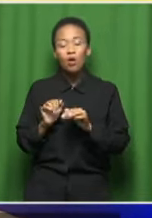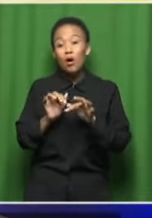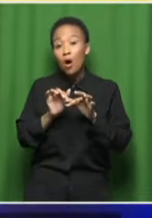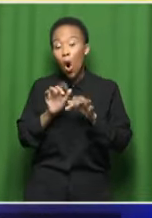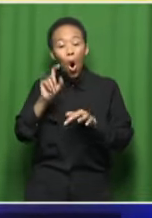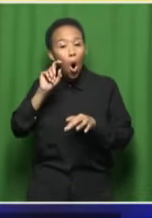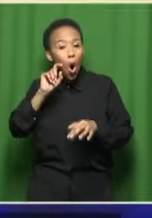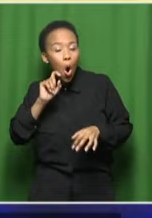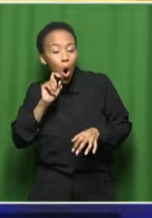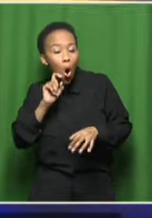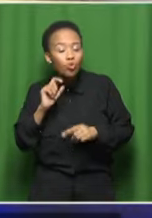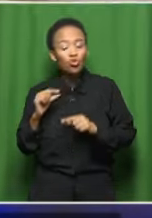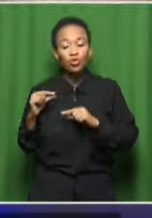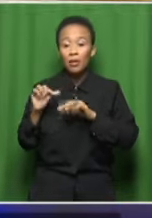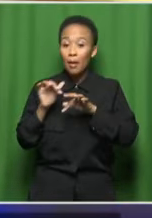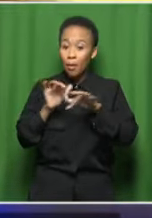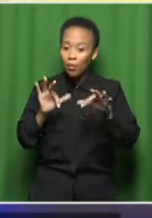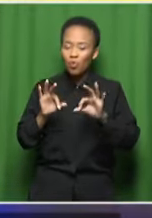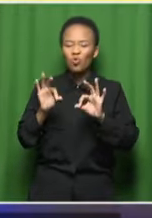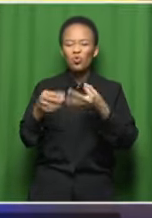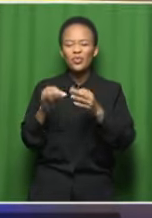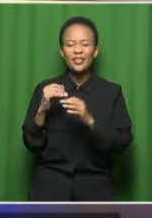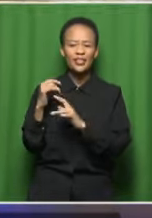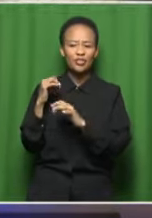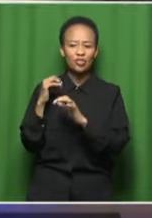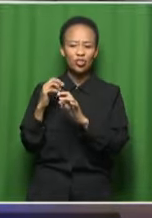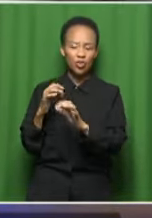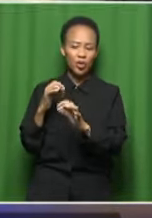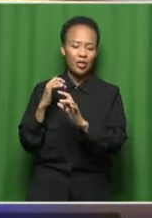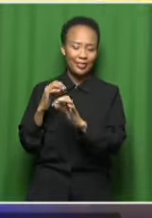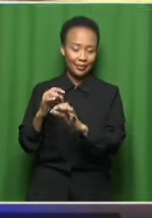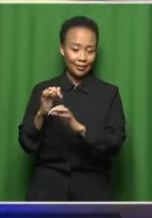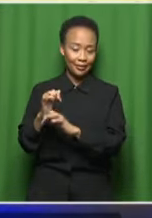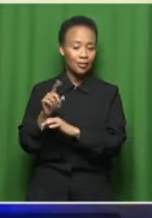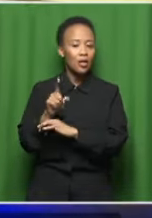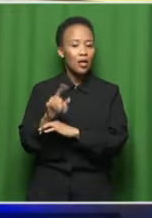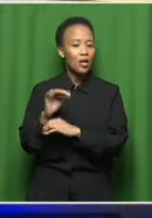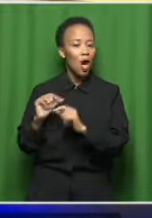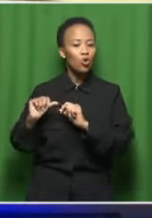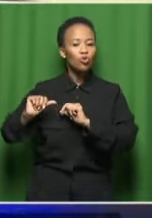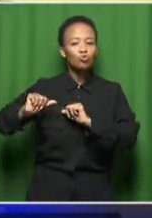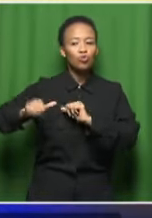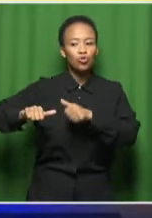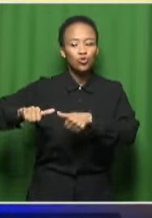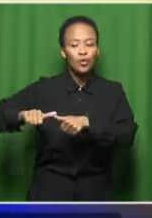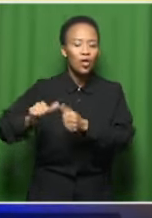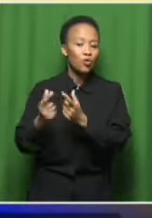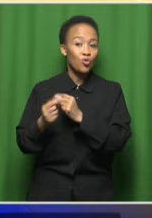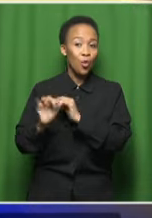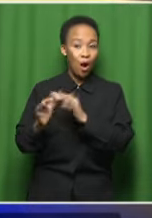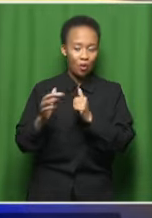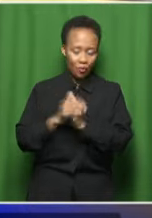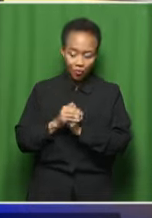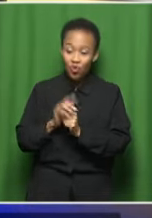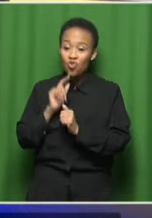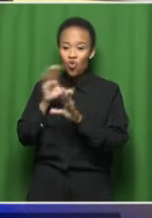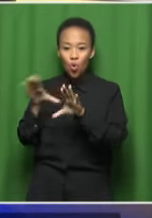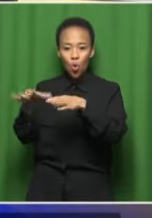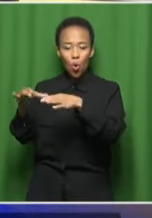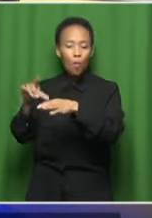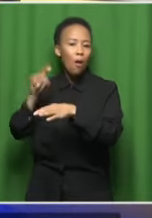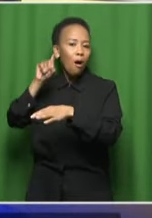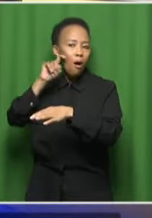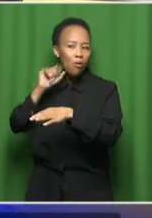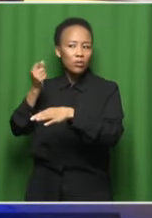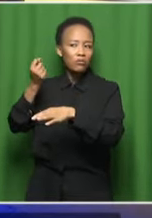the older generation of jazz musicians? Through speaking about the newer cats who were influenced by them, you know what